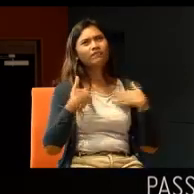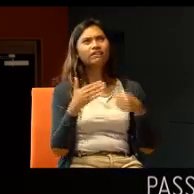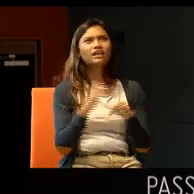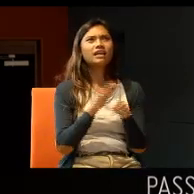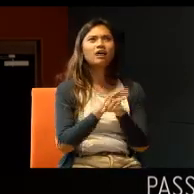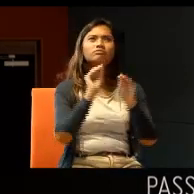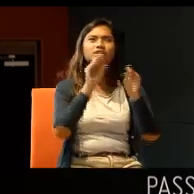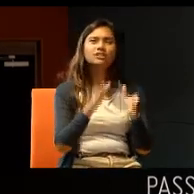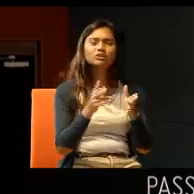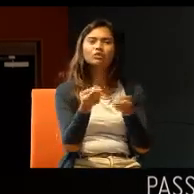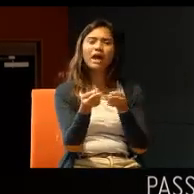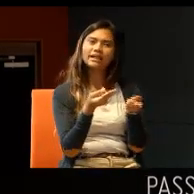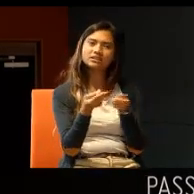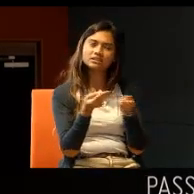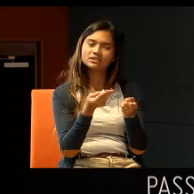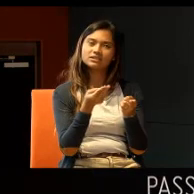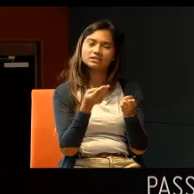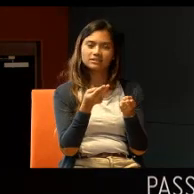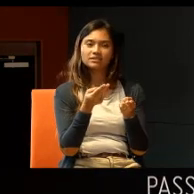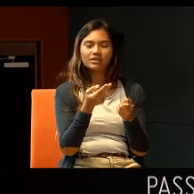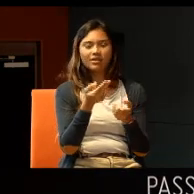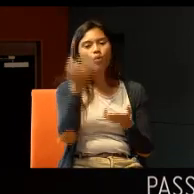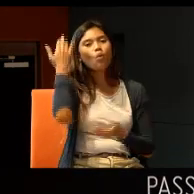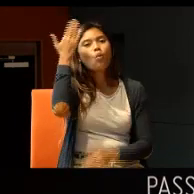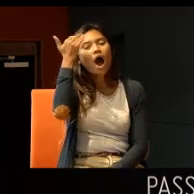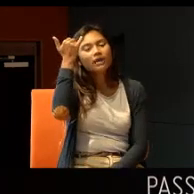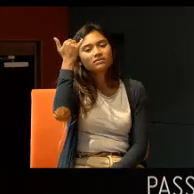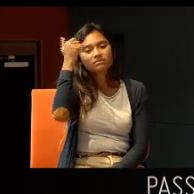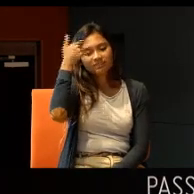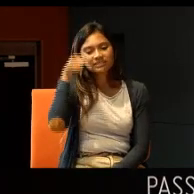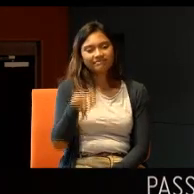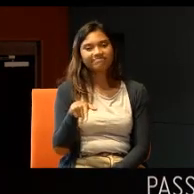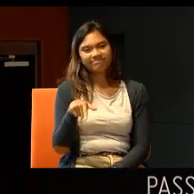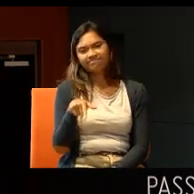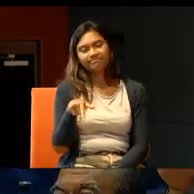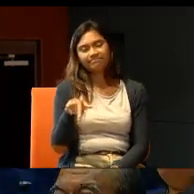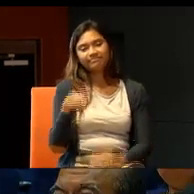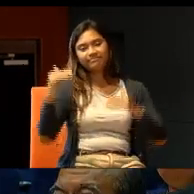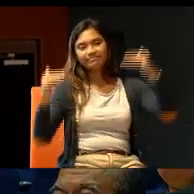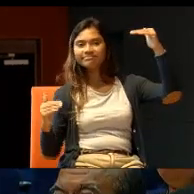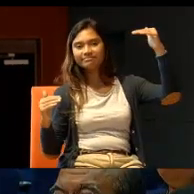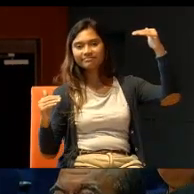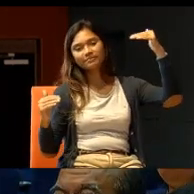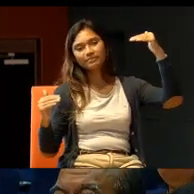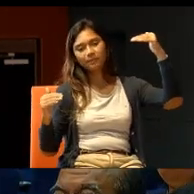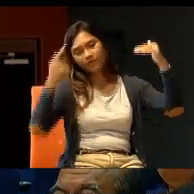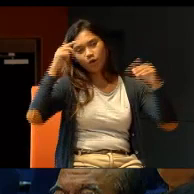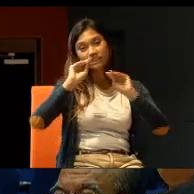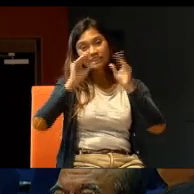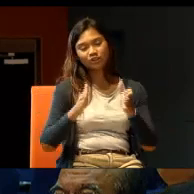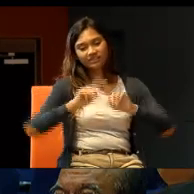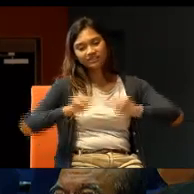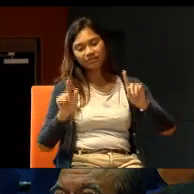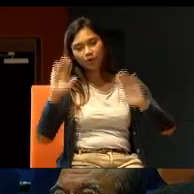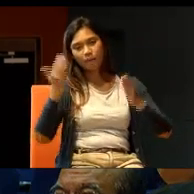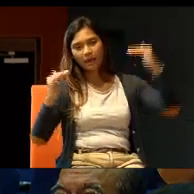Why is that so? One big reason would be, because, the current prospects, are not quite there. So, there is a very